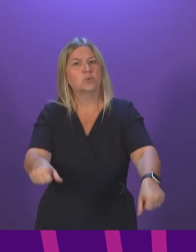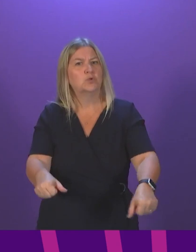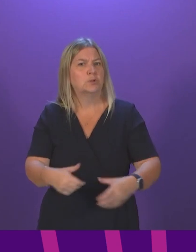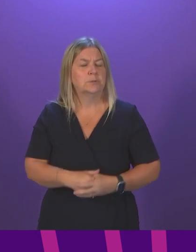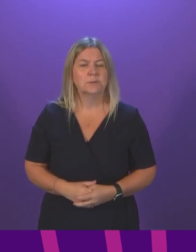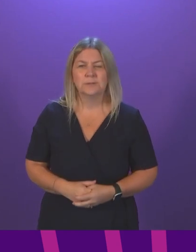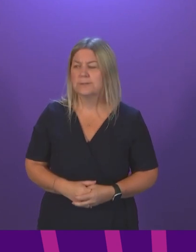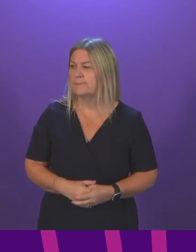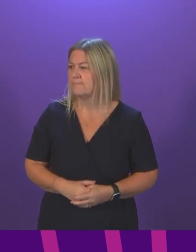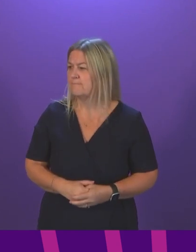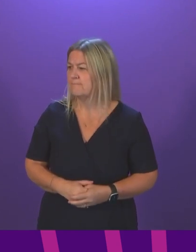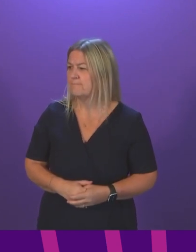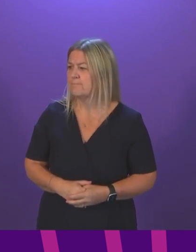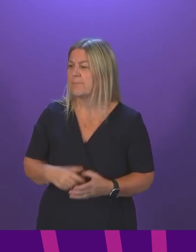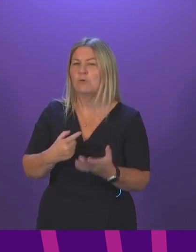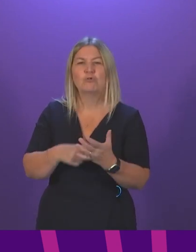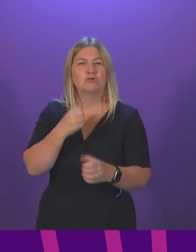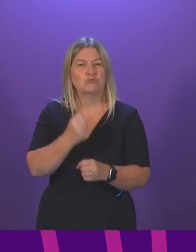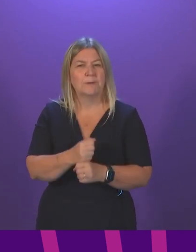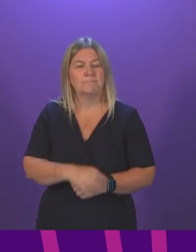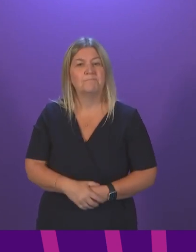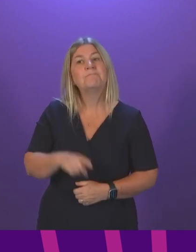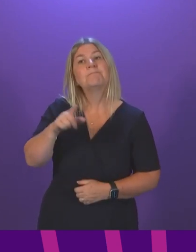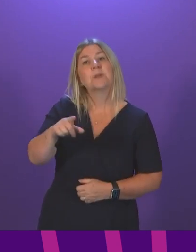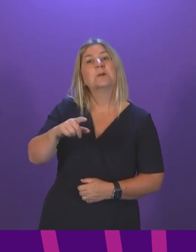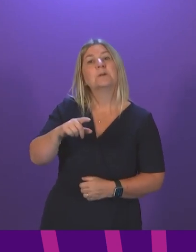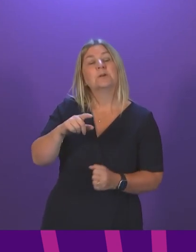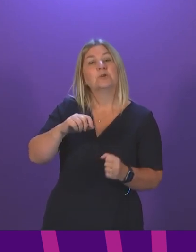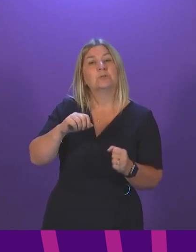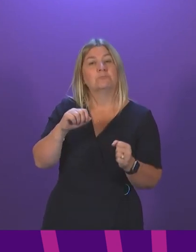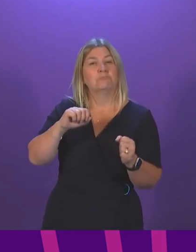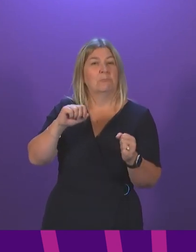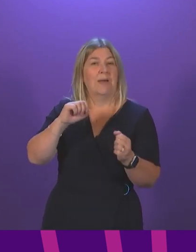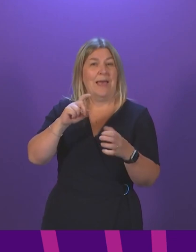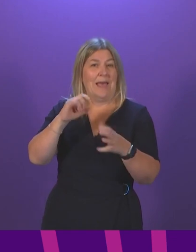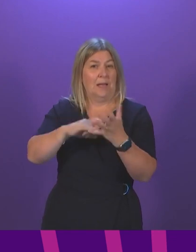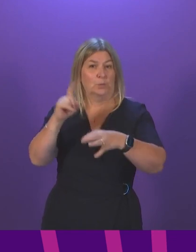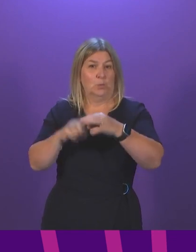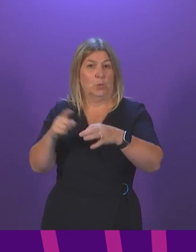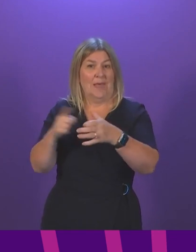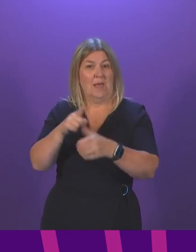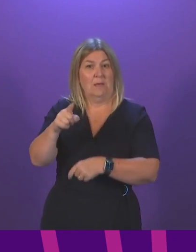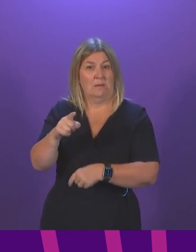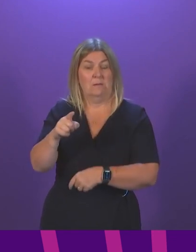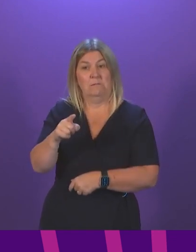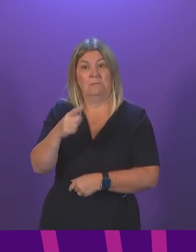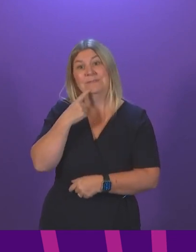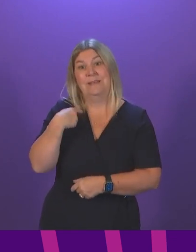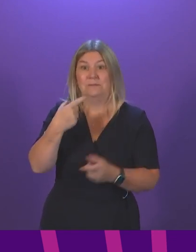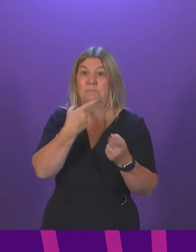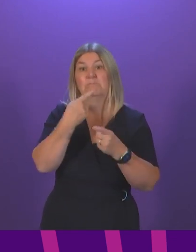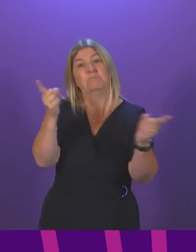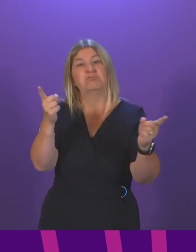Thank you, Presiding Officer. The Scottish Qualifications Authority yesterday published an update on the arrangements for next year's qualifications and assessments.